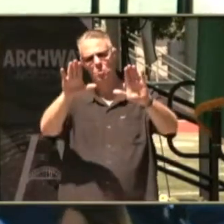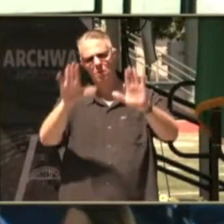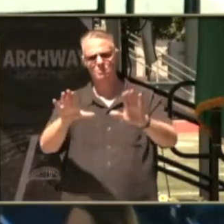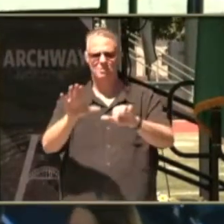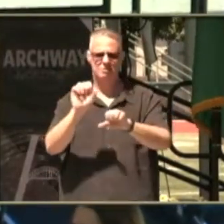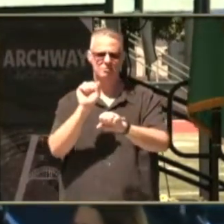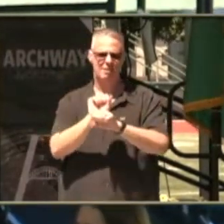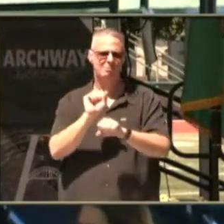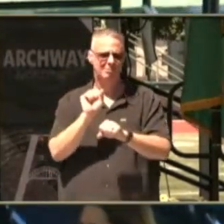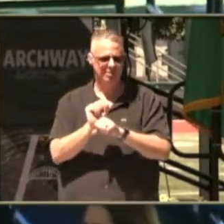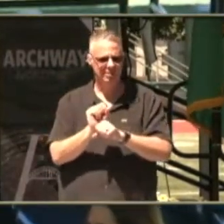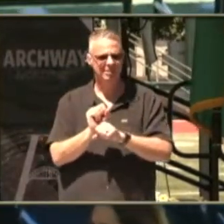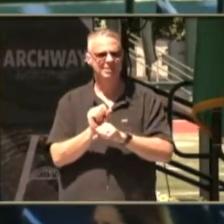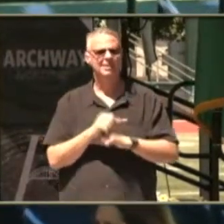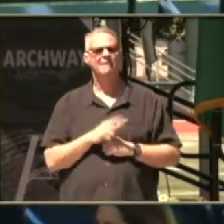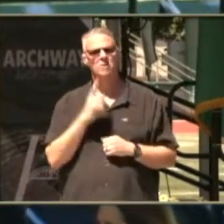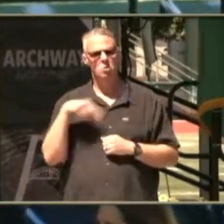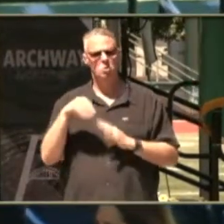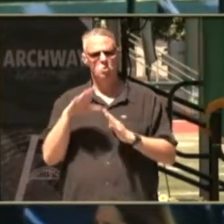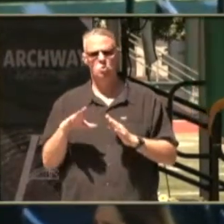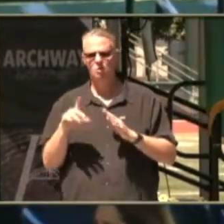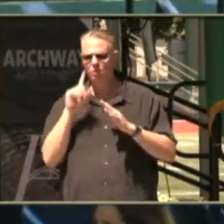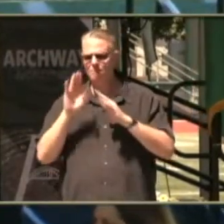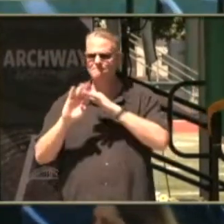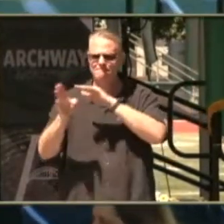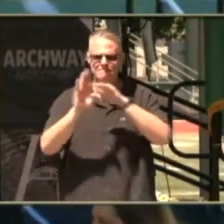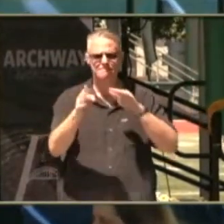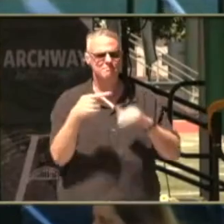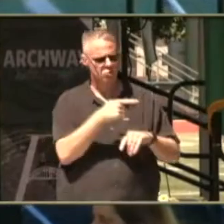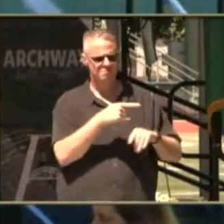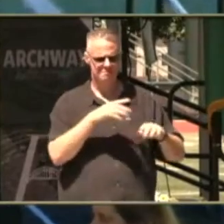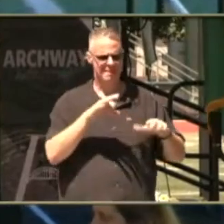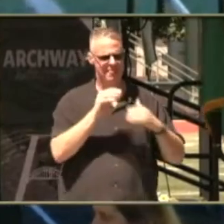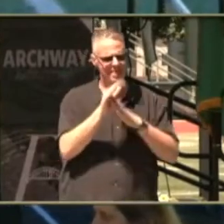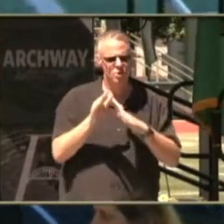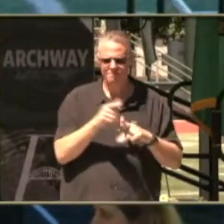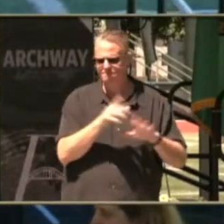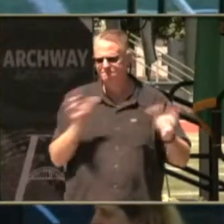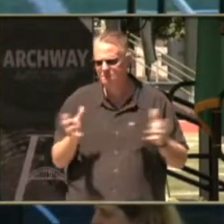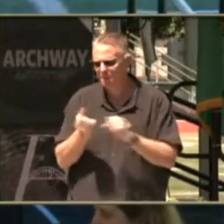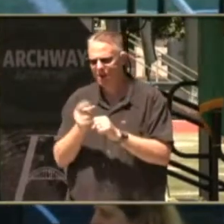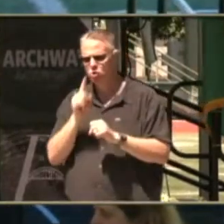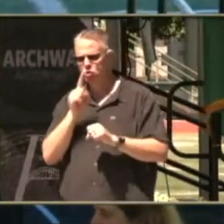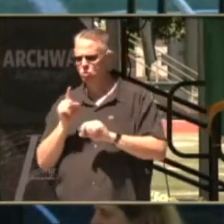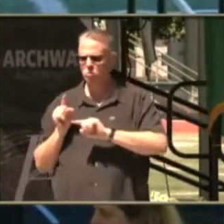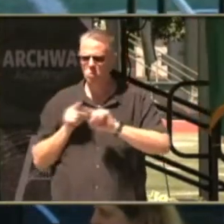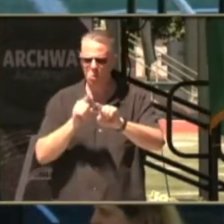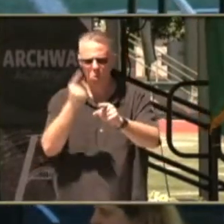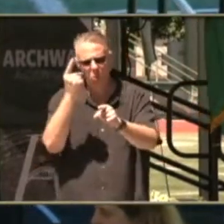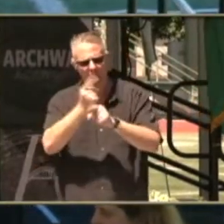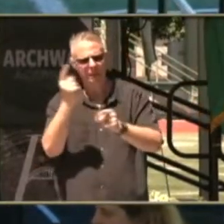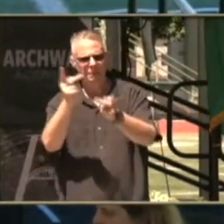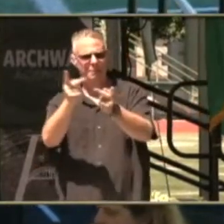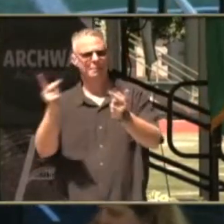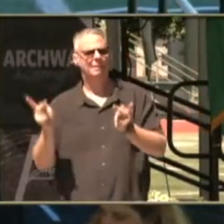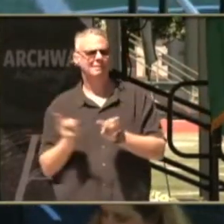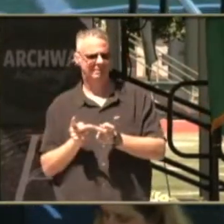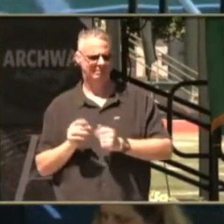job and we have student led outings at being a leader and making sure everybody gets exactly where they need to go